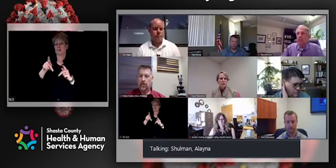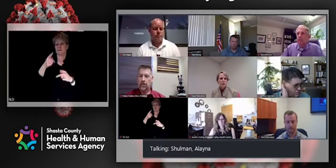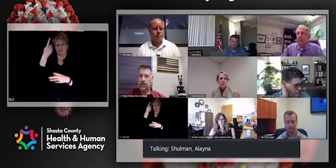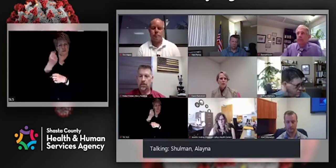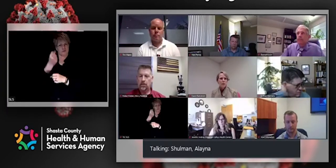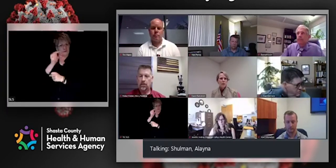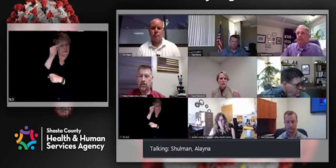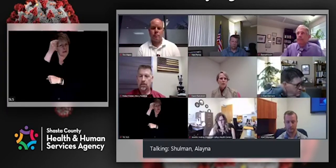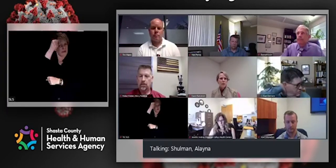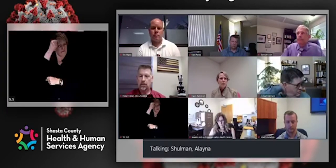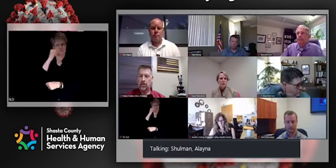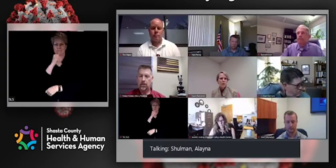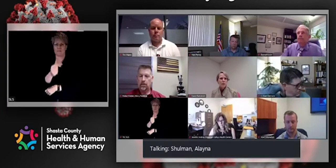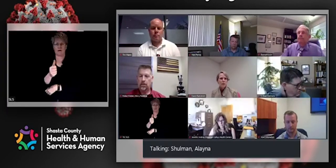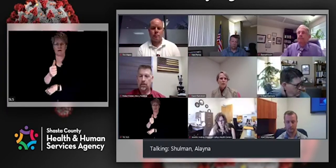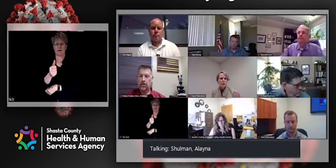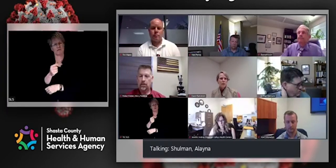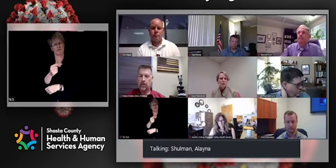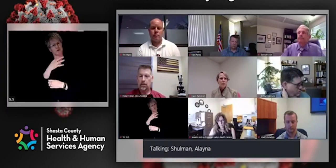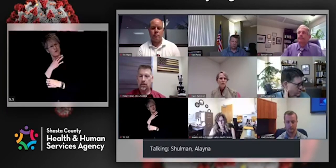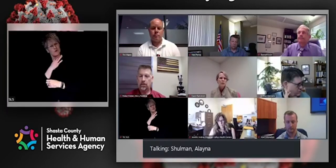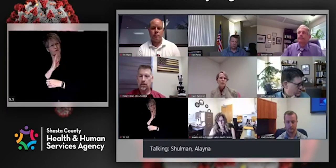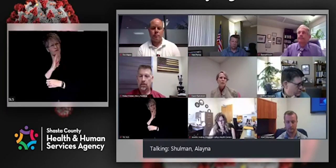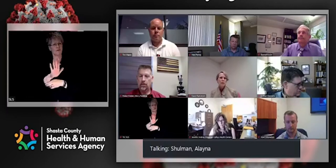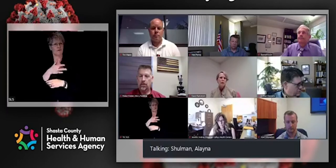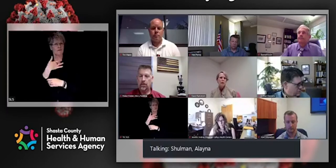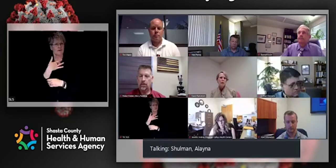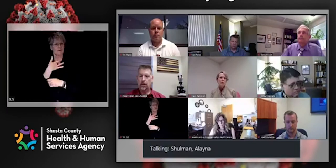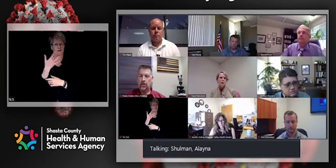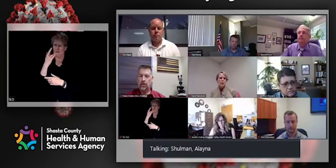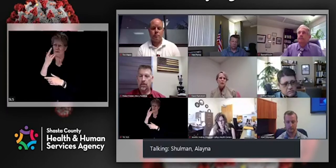pandemic, but I was just curious what that might be about, um, if it's